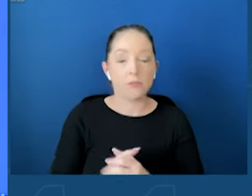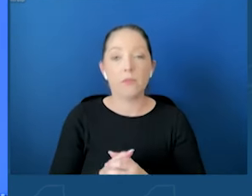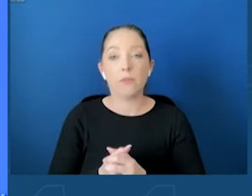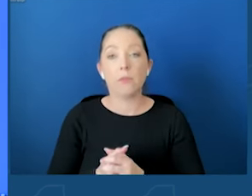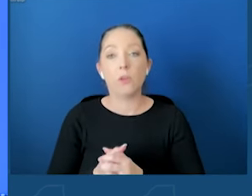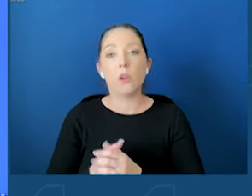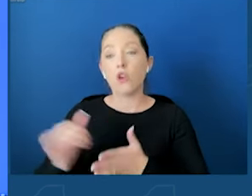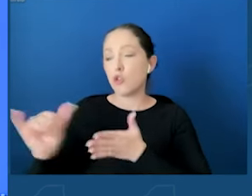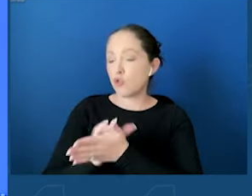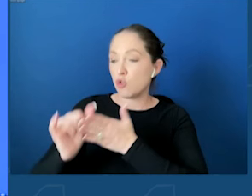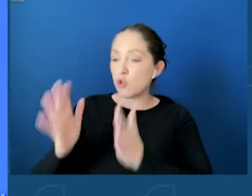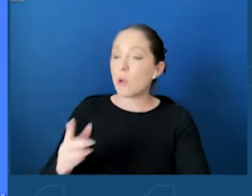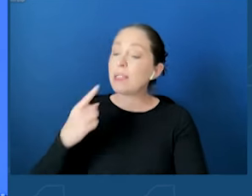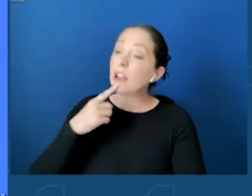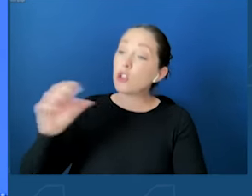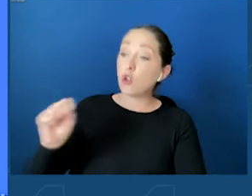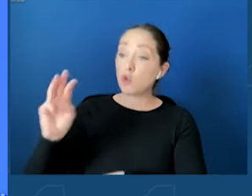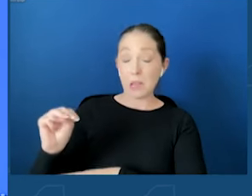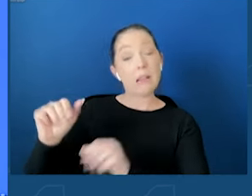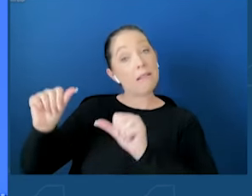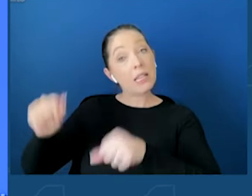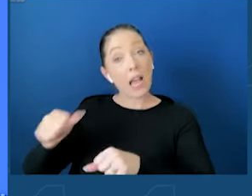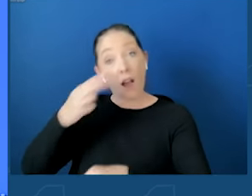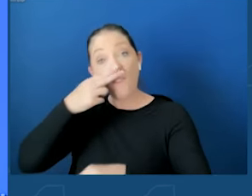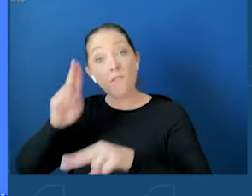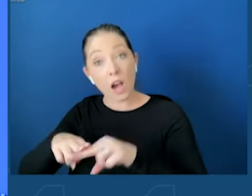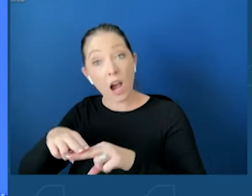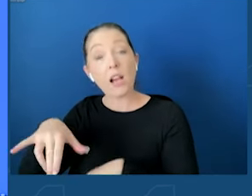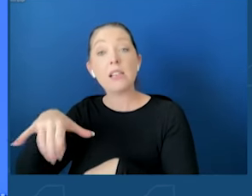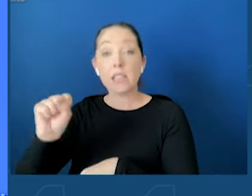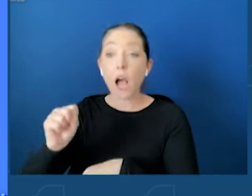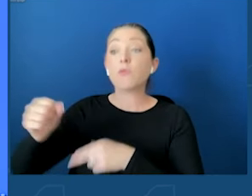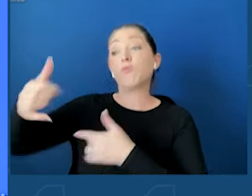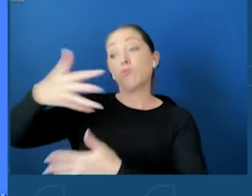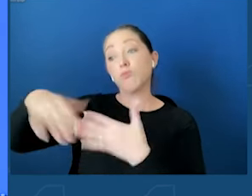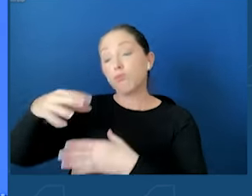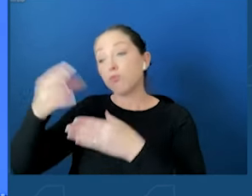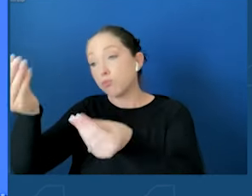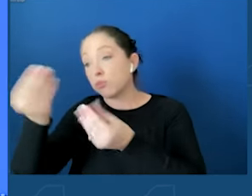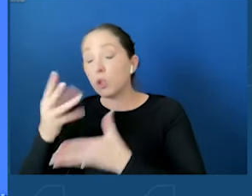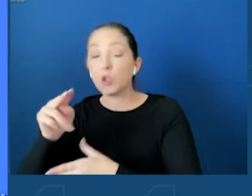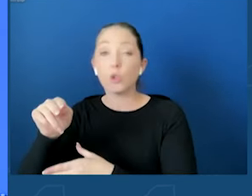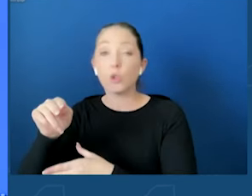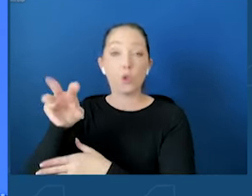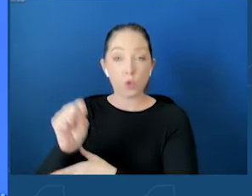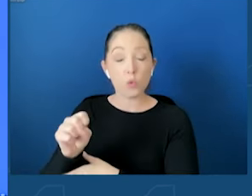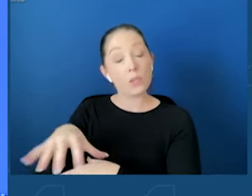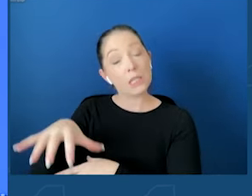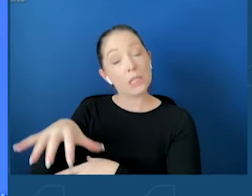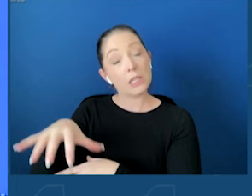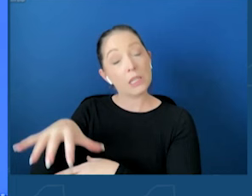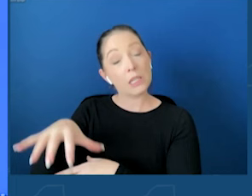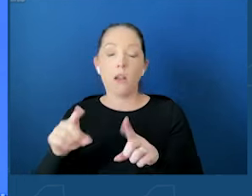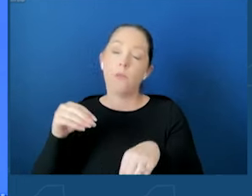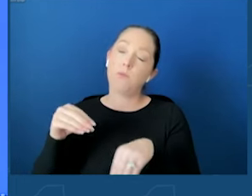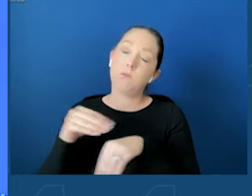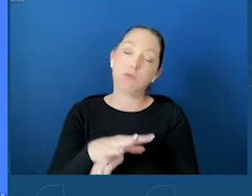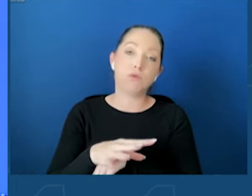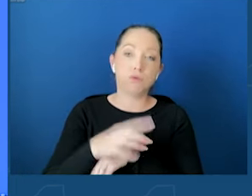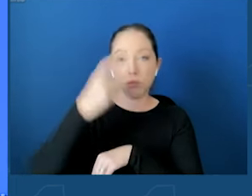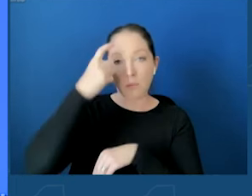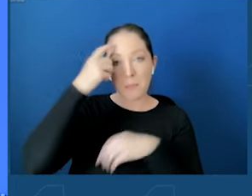and help them stay informed, it can have a negative effect on their mental health. They report things like social